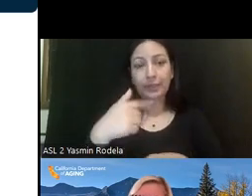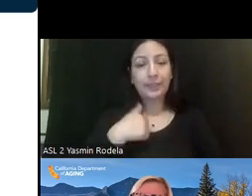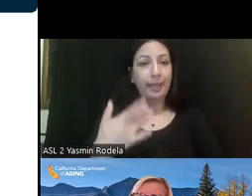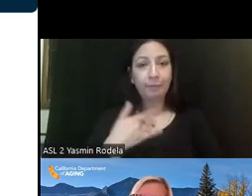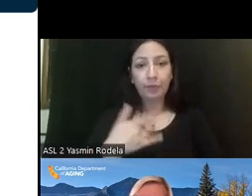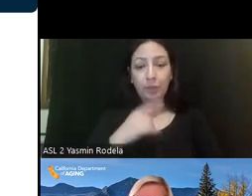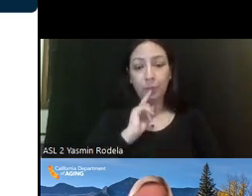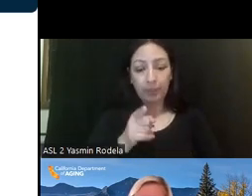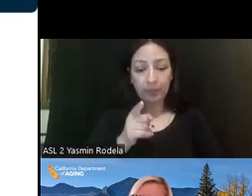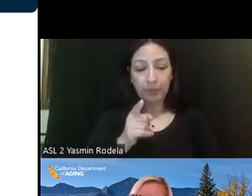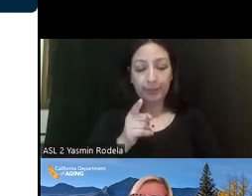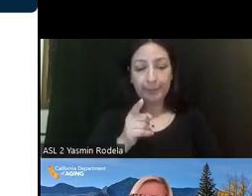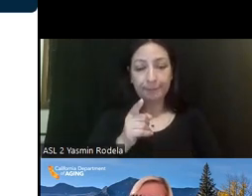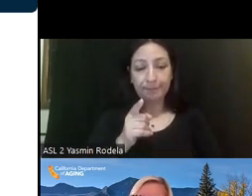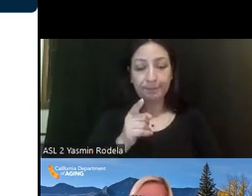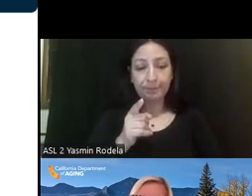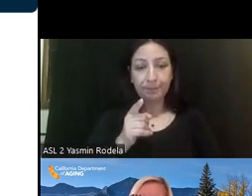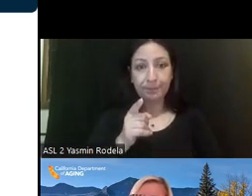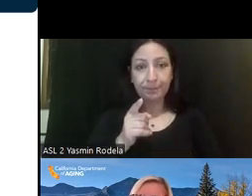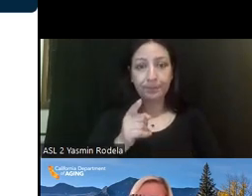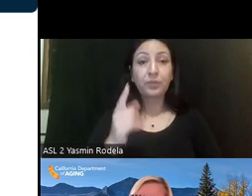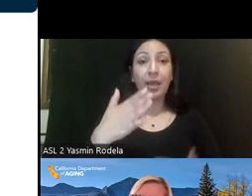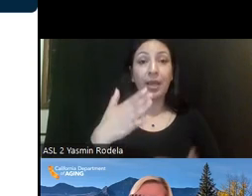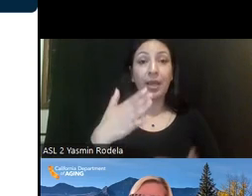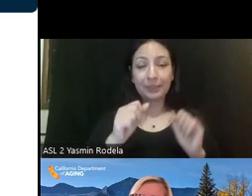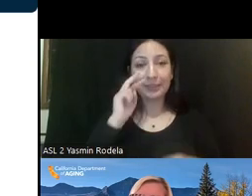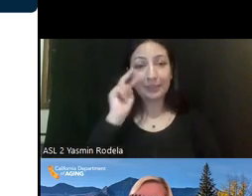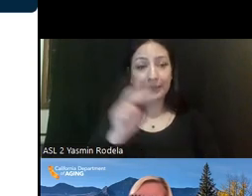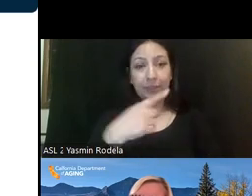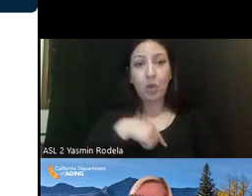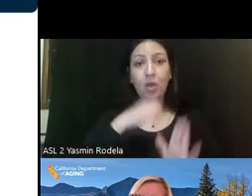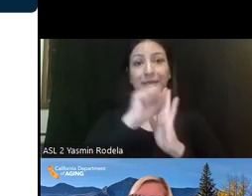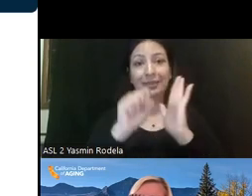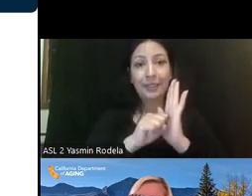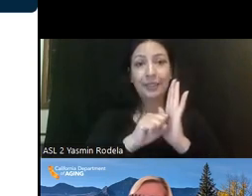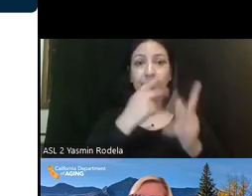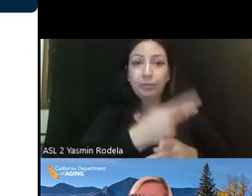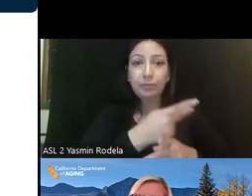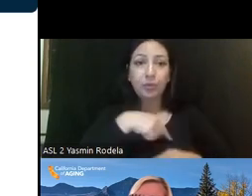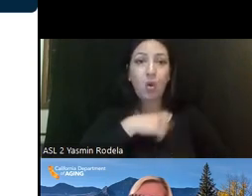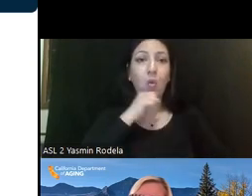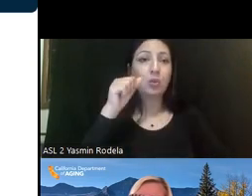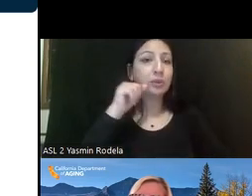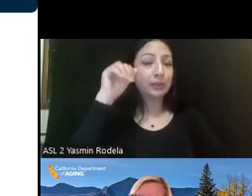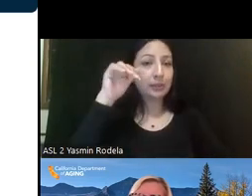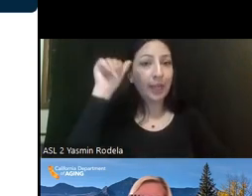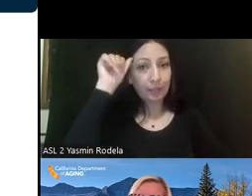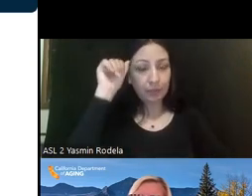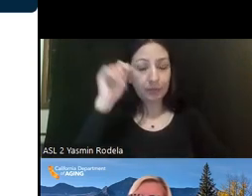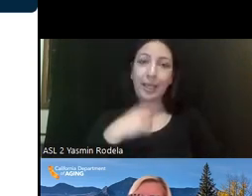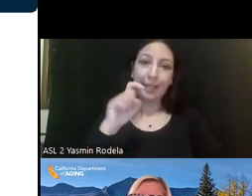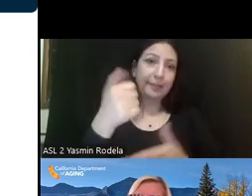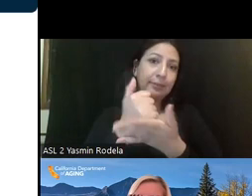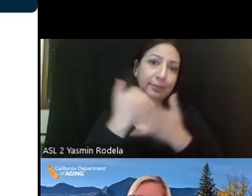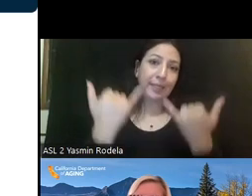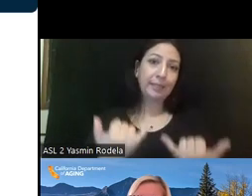um, happy to see our state take care of our senior citizens. I just need to, I just need help